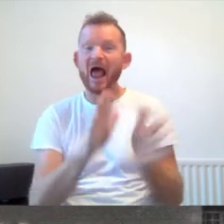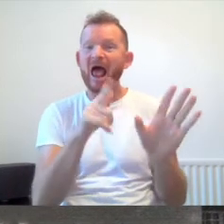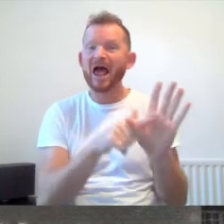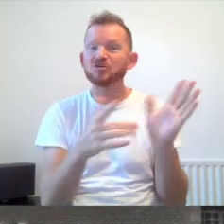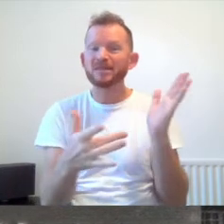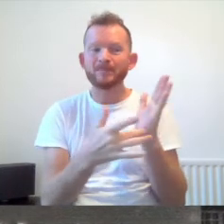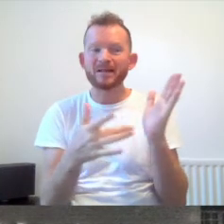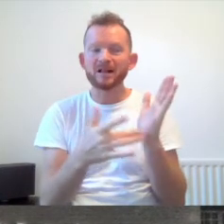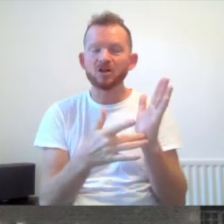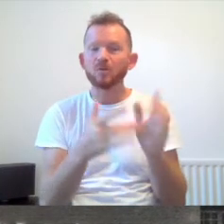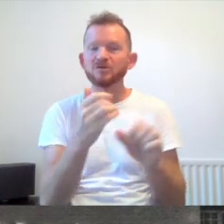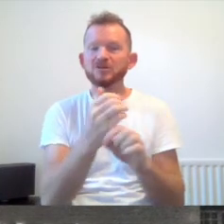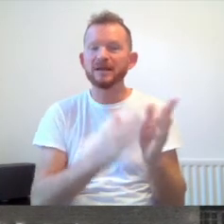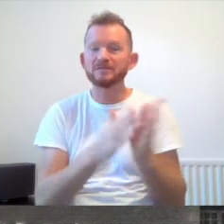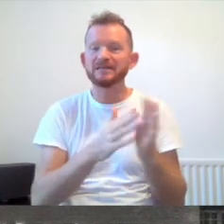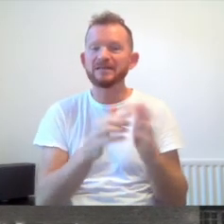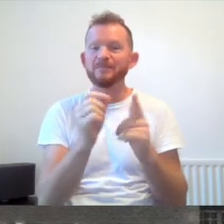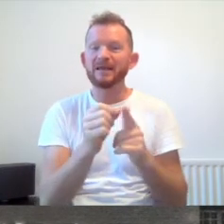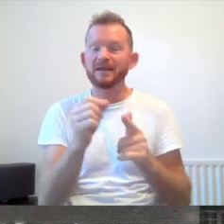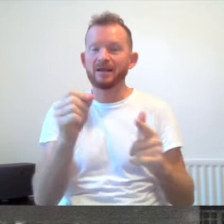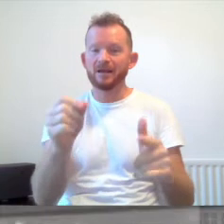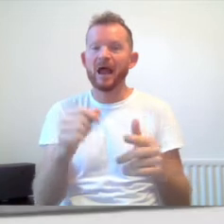GMCDP's Ken Lum on the left.